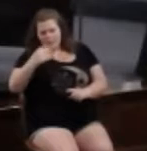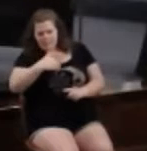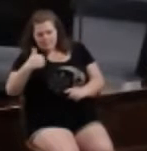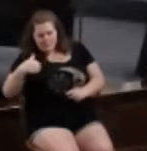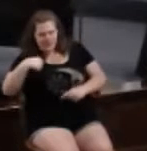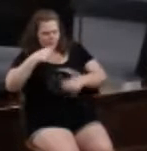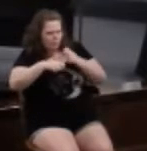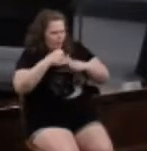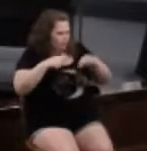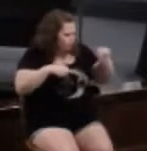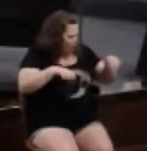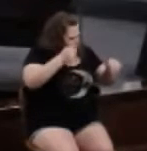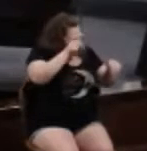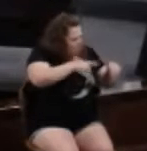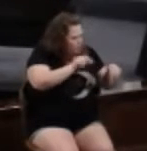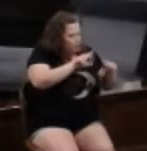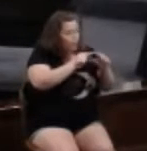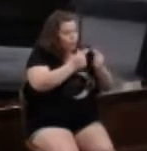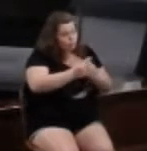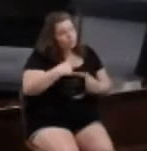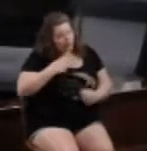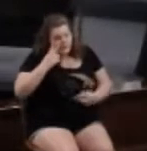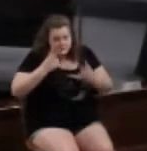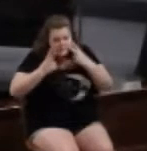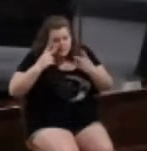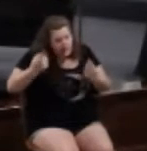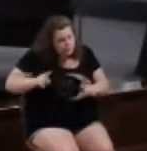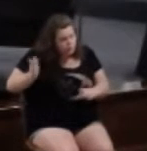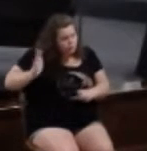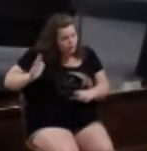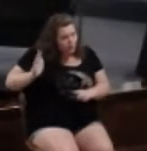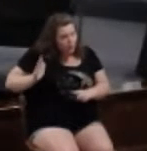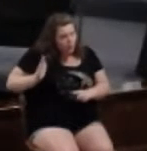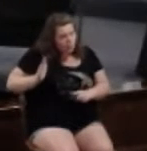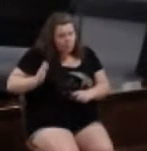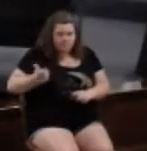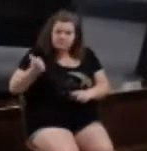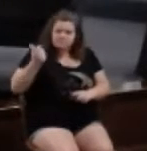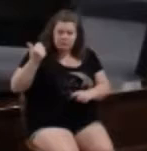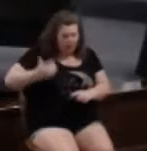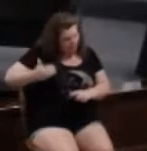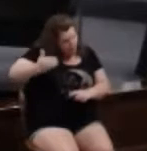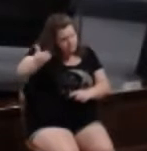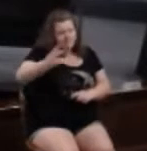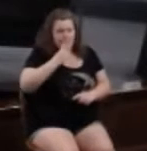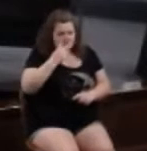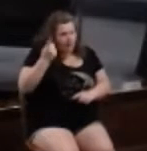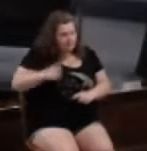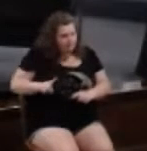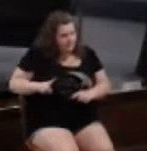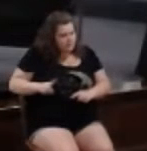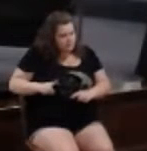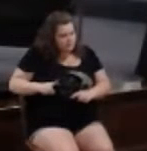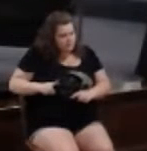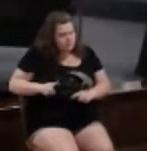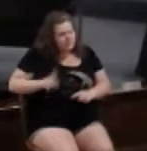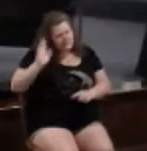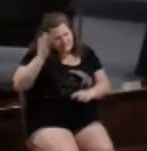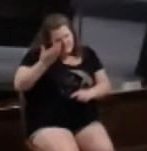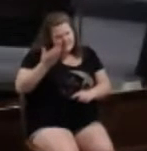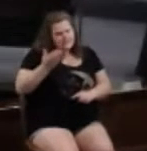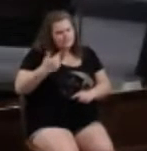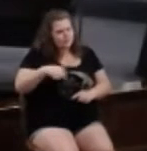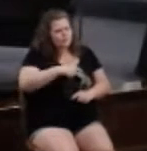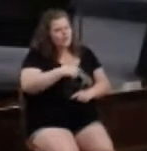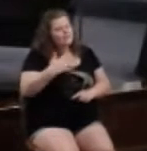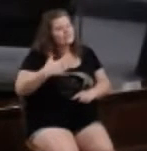group? And I've seen it. And on many occasions I've seen it. And it seems like we have